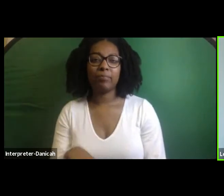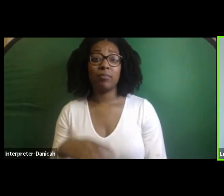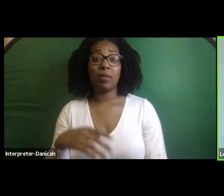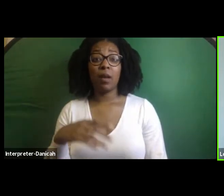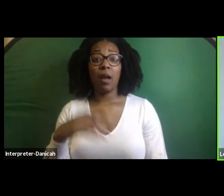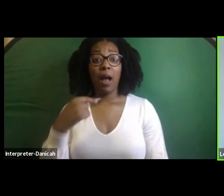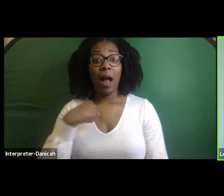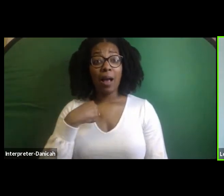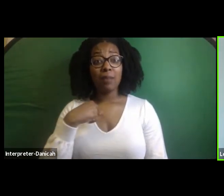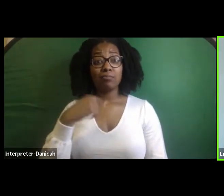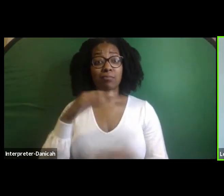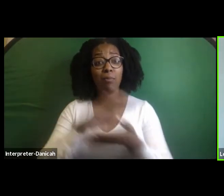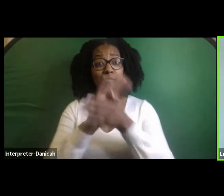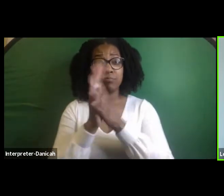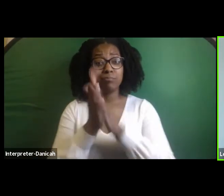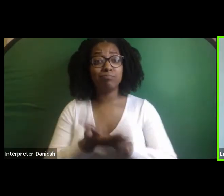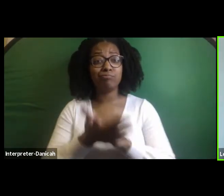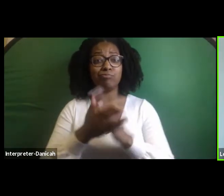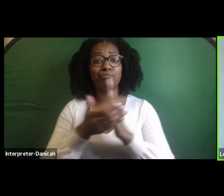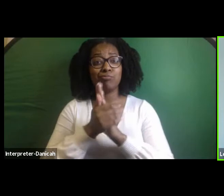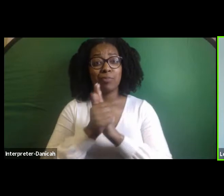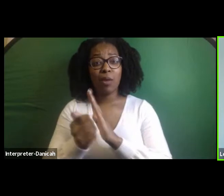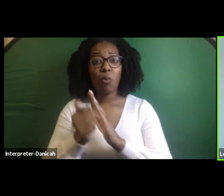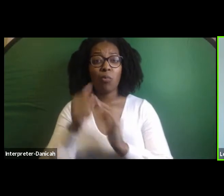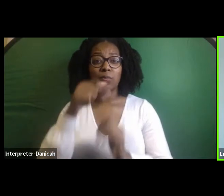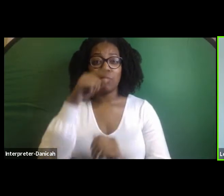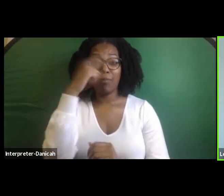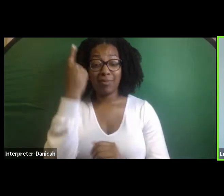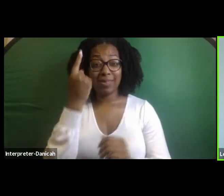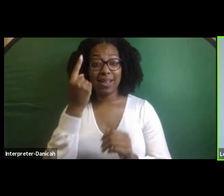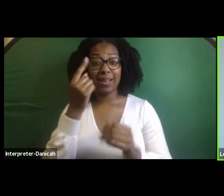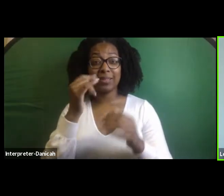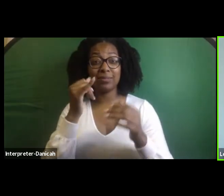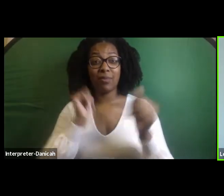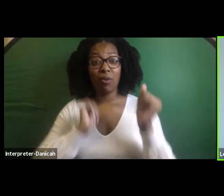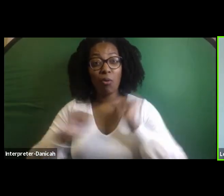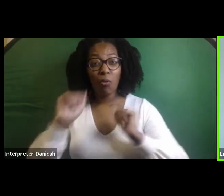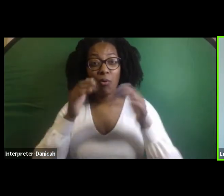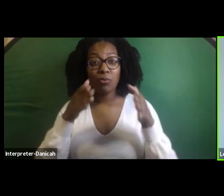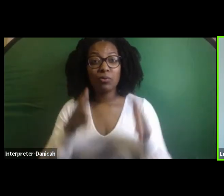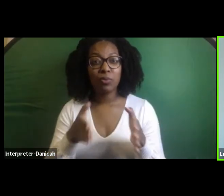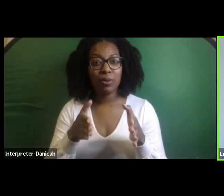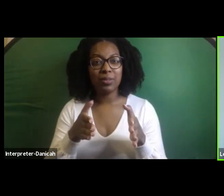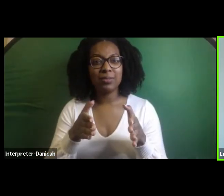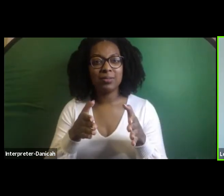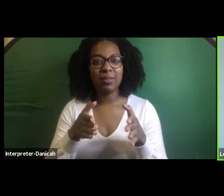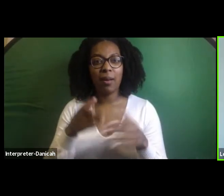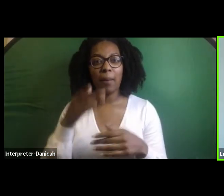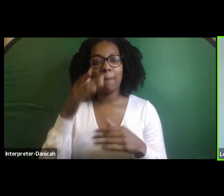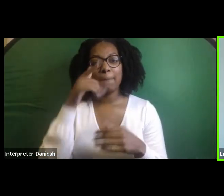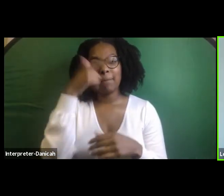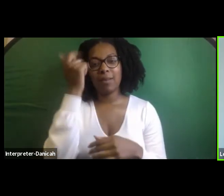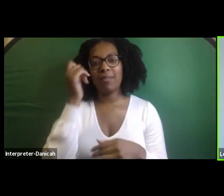was going into elementary school-ish time. And